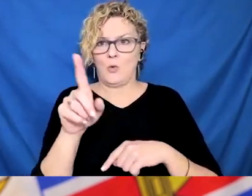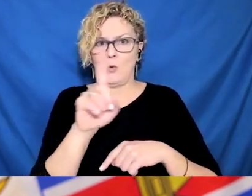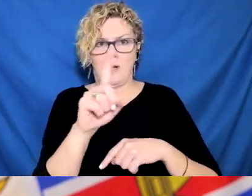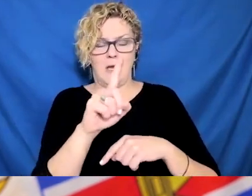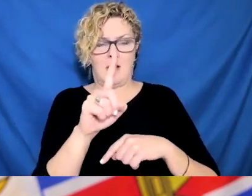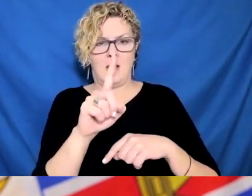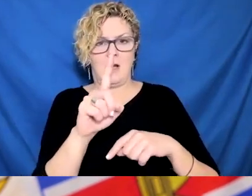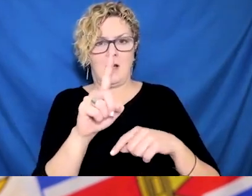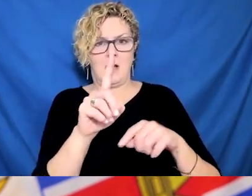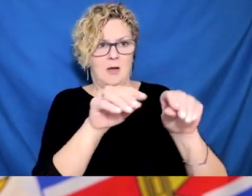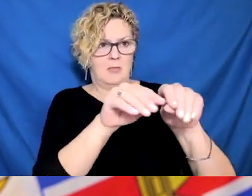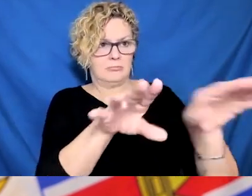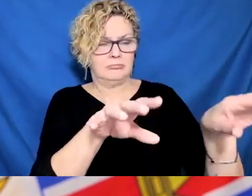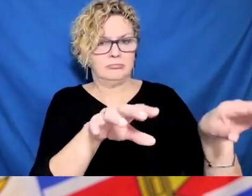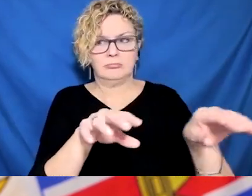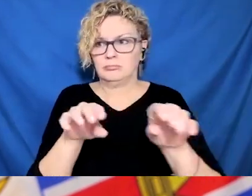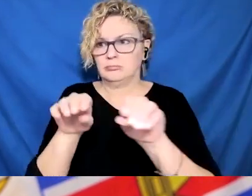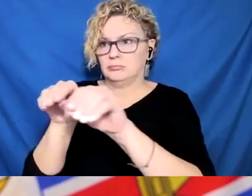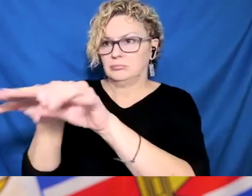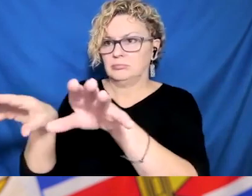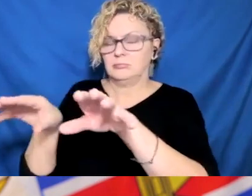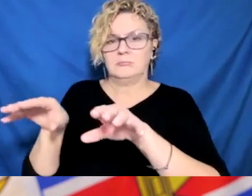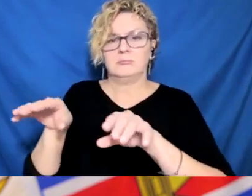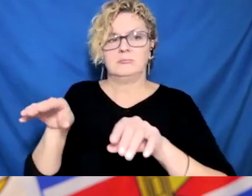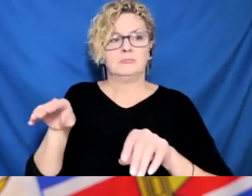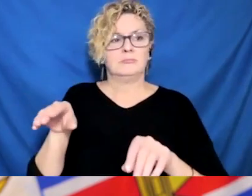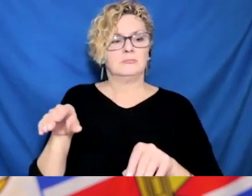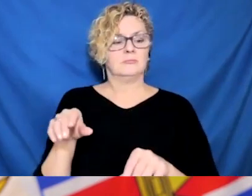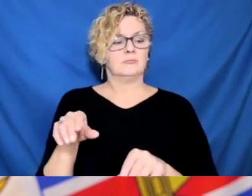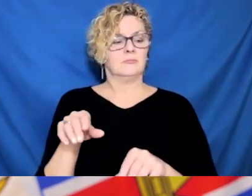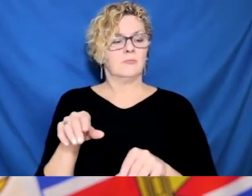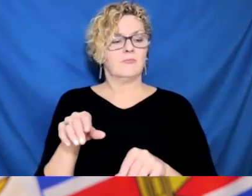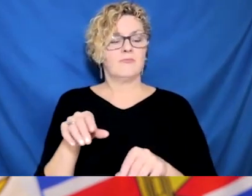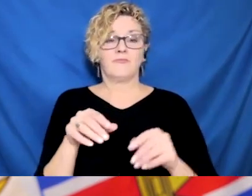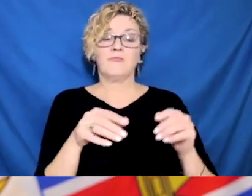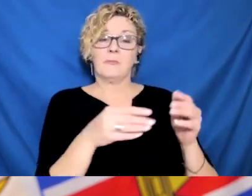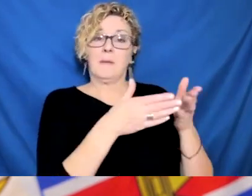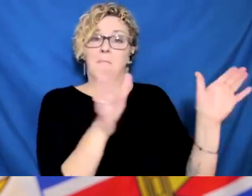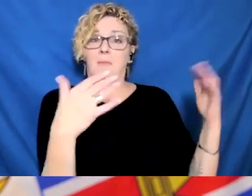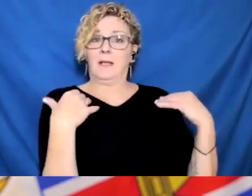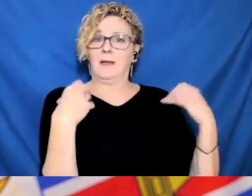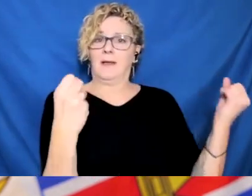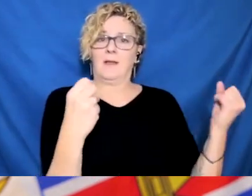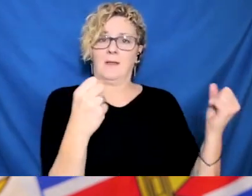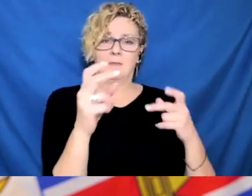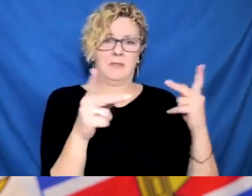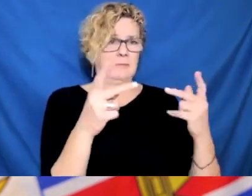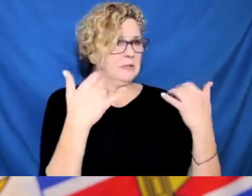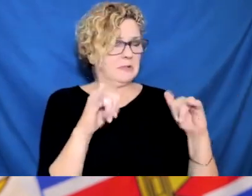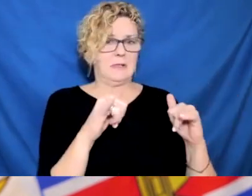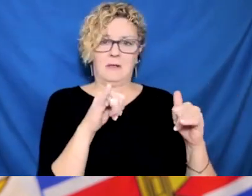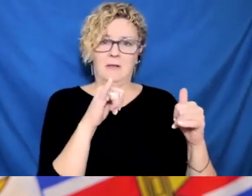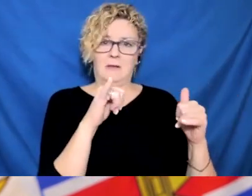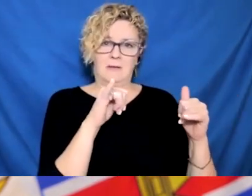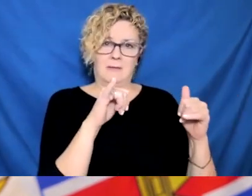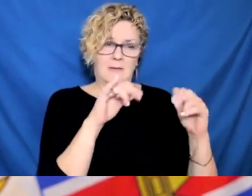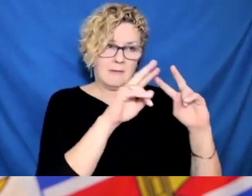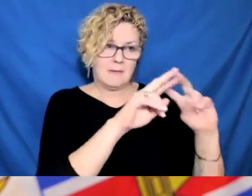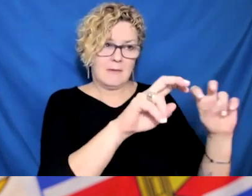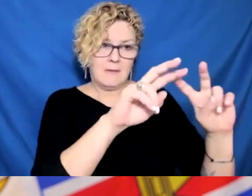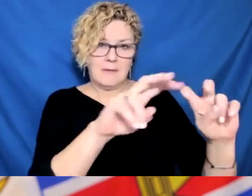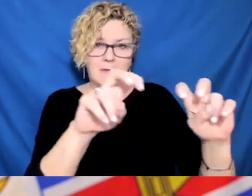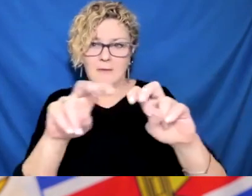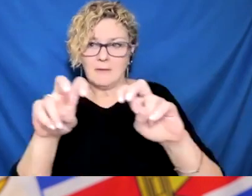posting in the first place. Dr. are things that are changing really rapidly, and to be frank, my staff are tired.